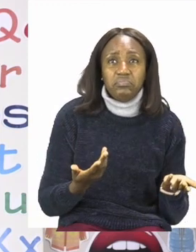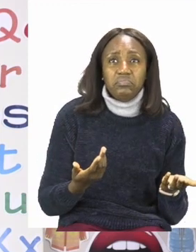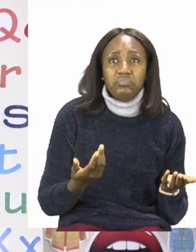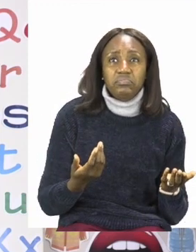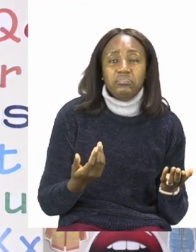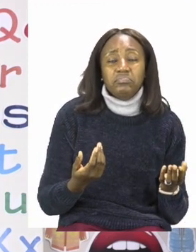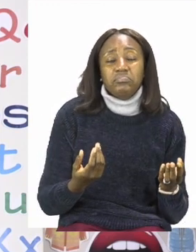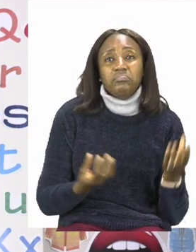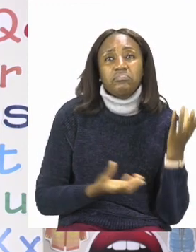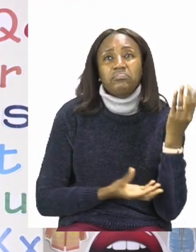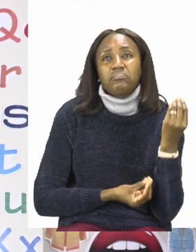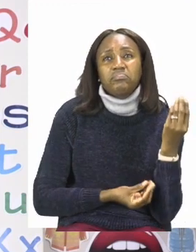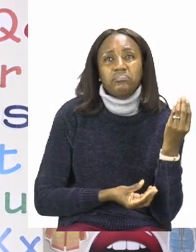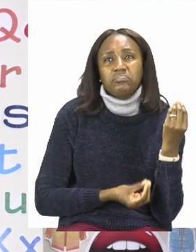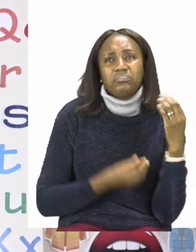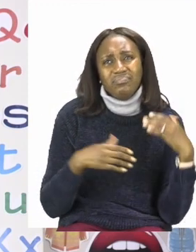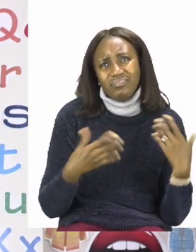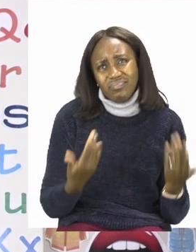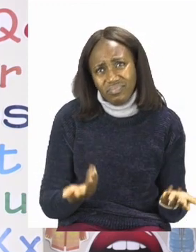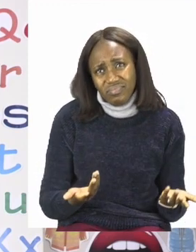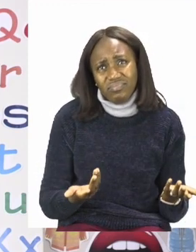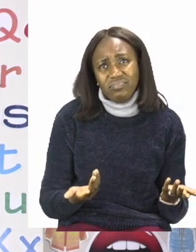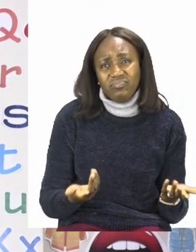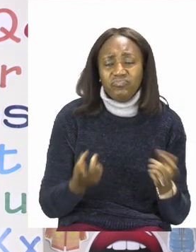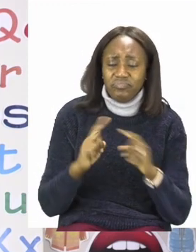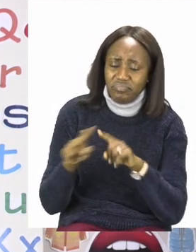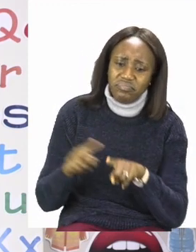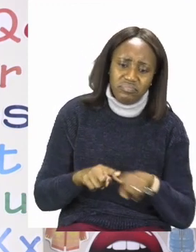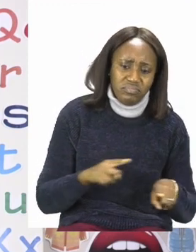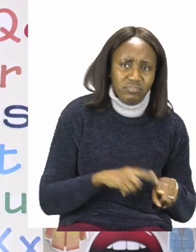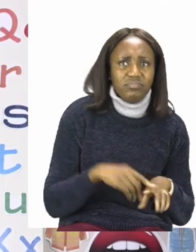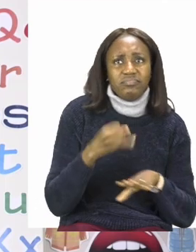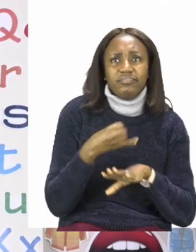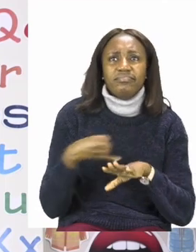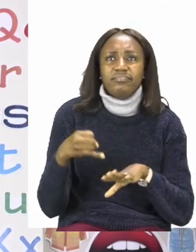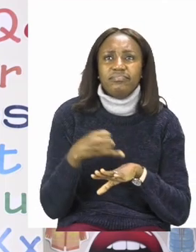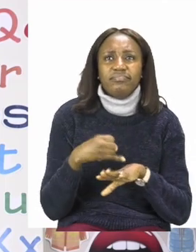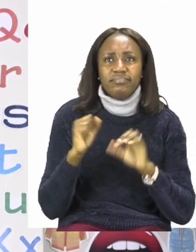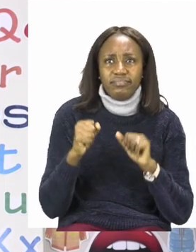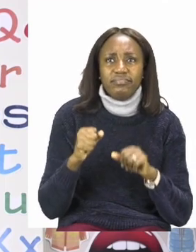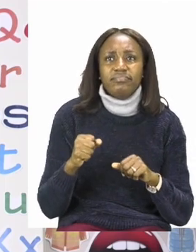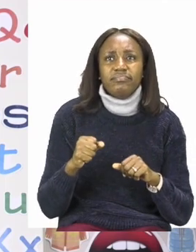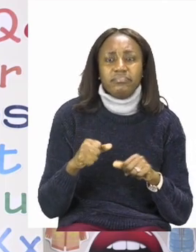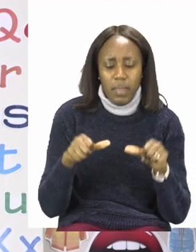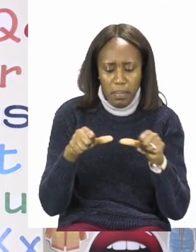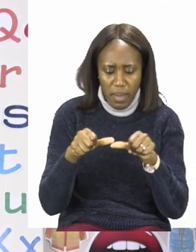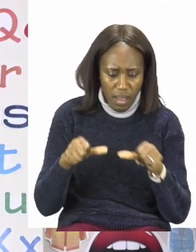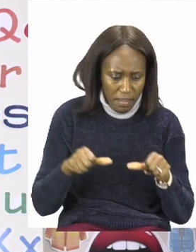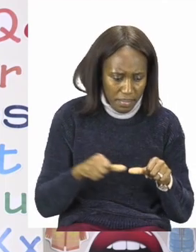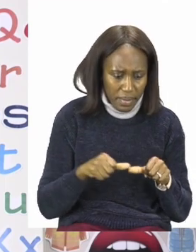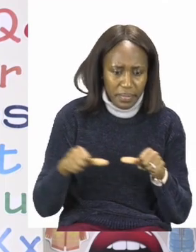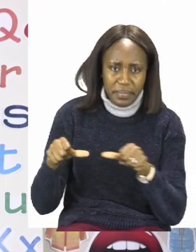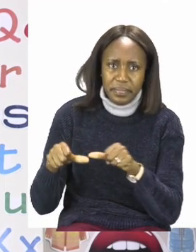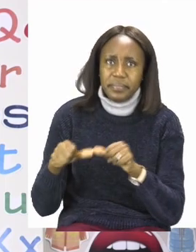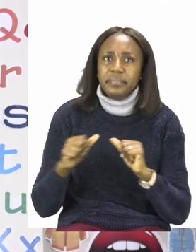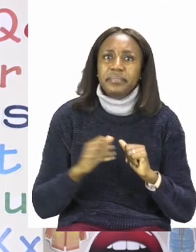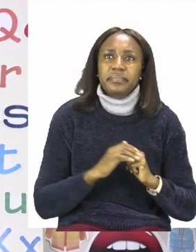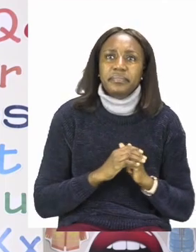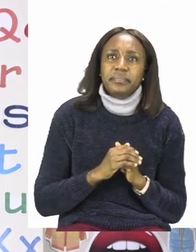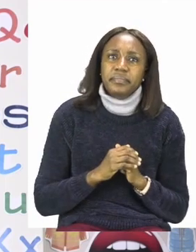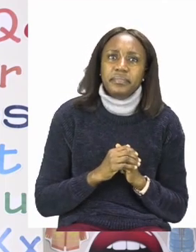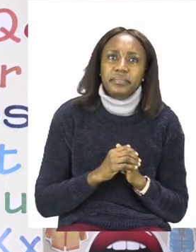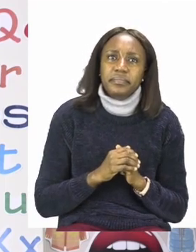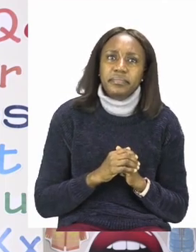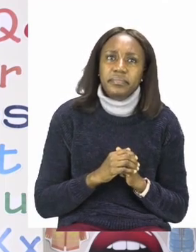dining room table if there's one or the kitchen table or the one that is in the living